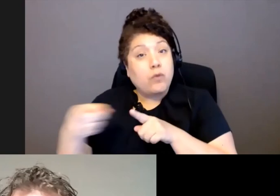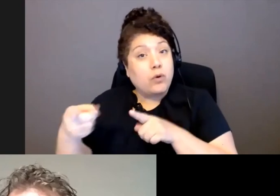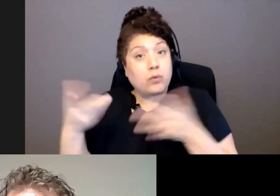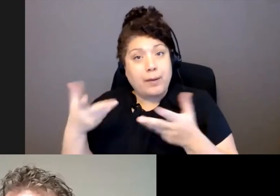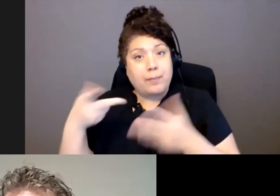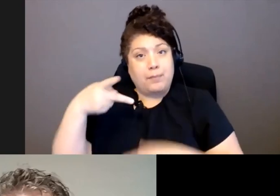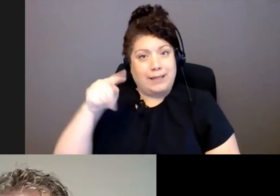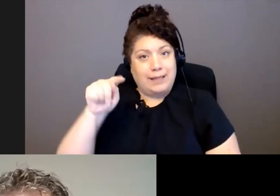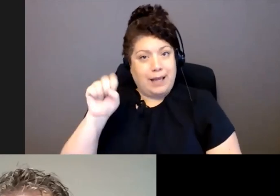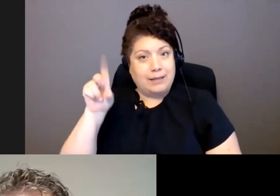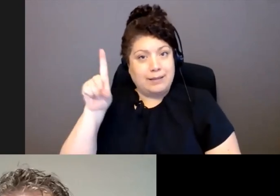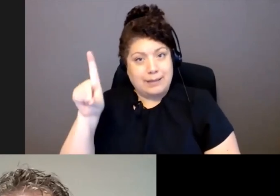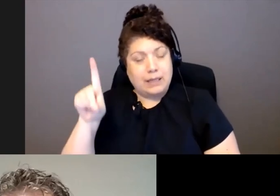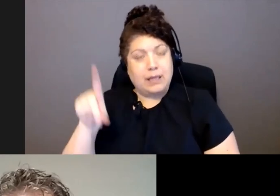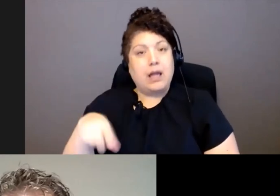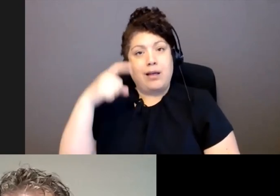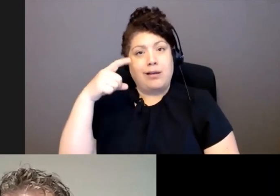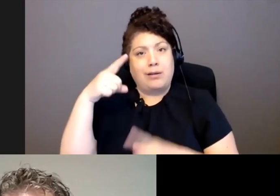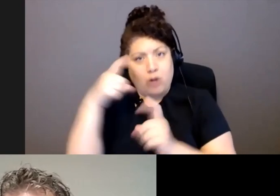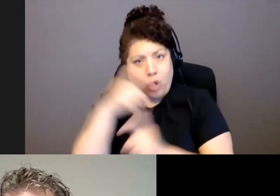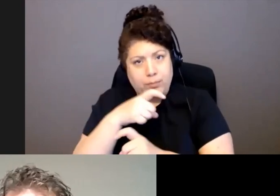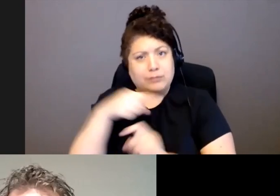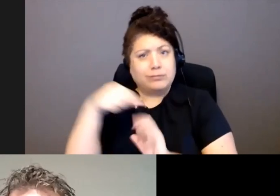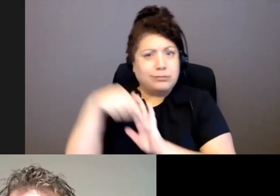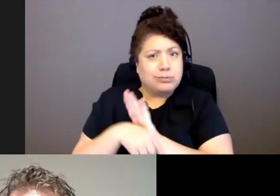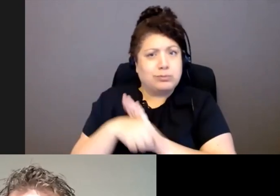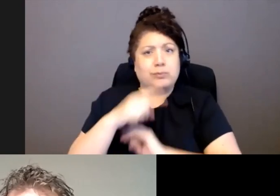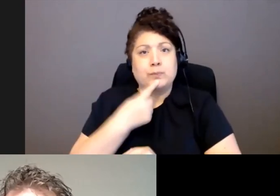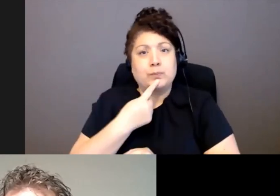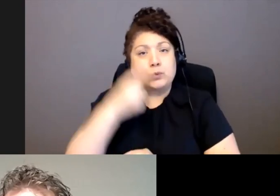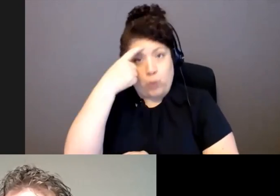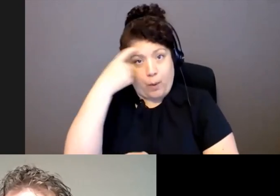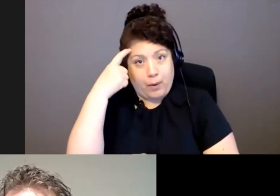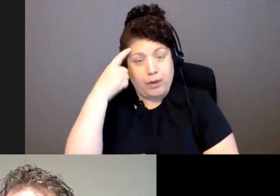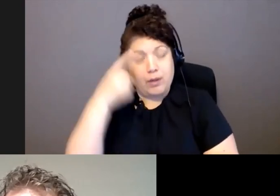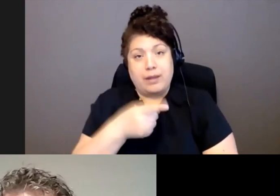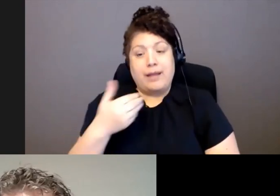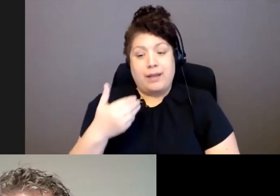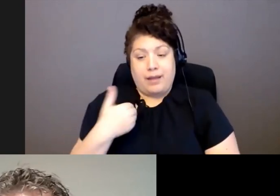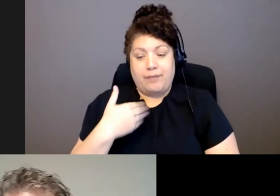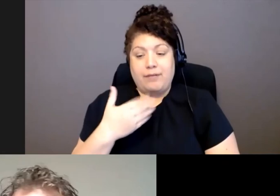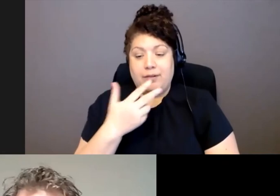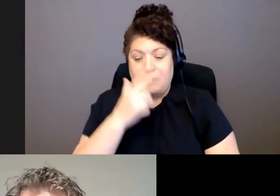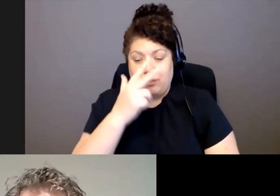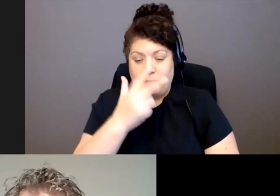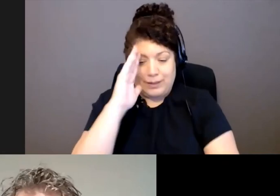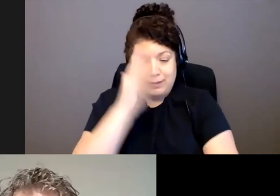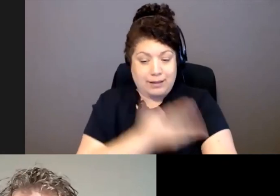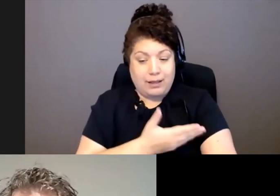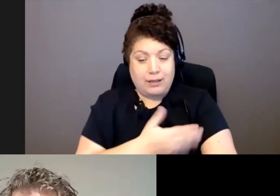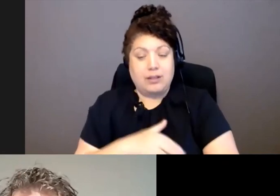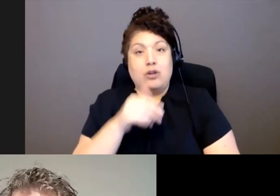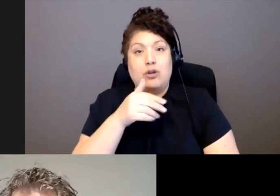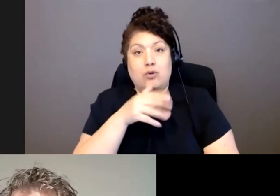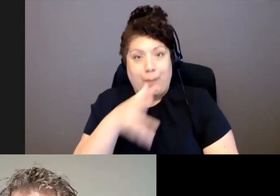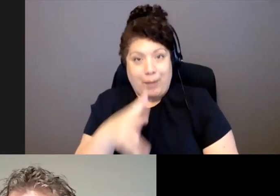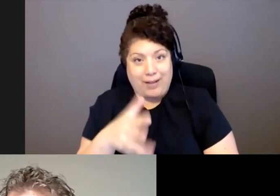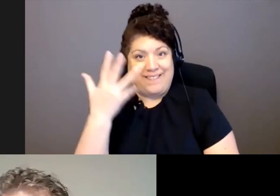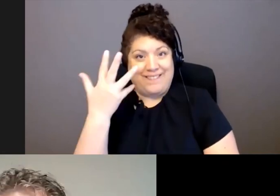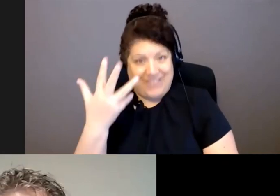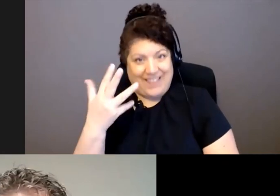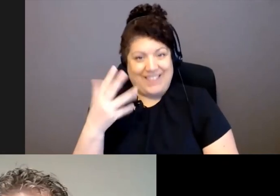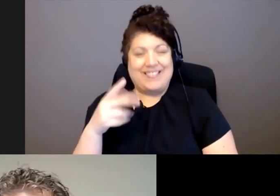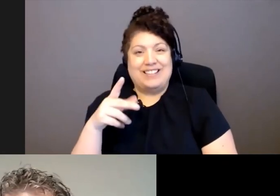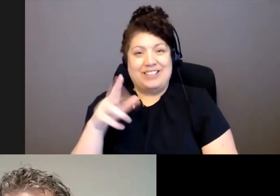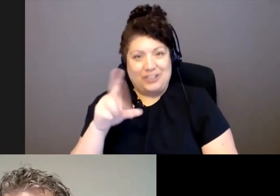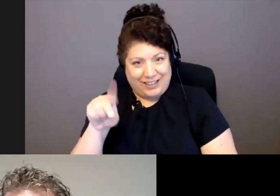and complex trauma. She is a mother of three sons and a grandmother of five, with another one on the way. Muriel is a strong